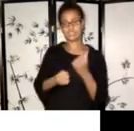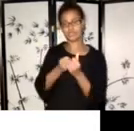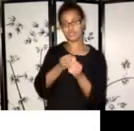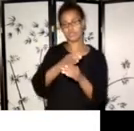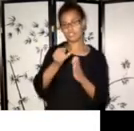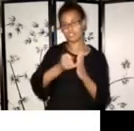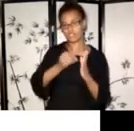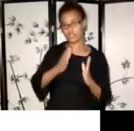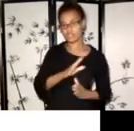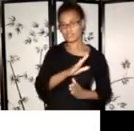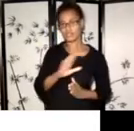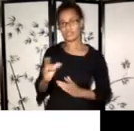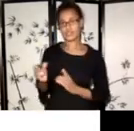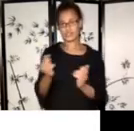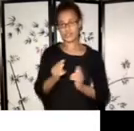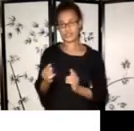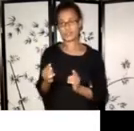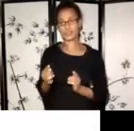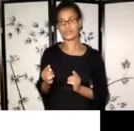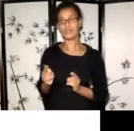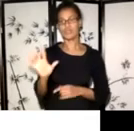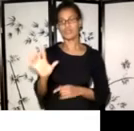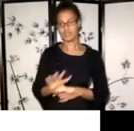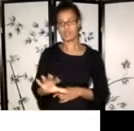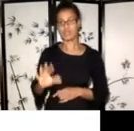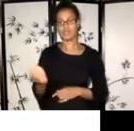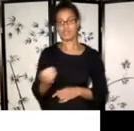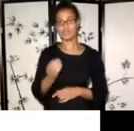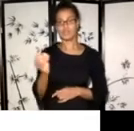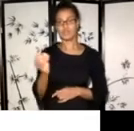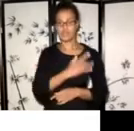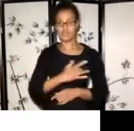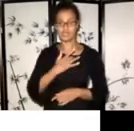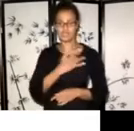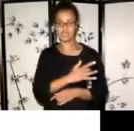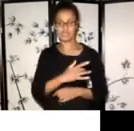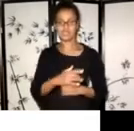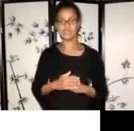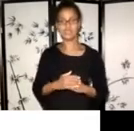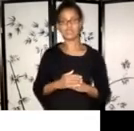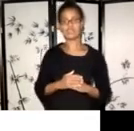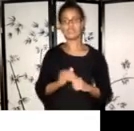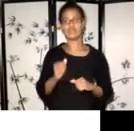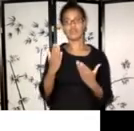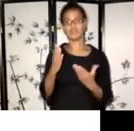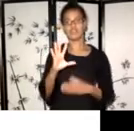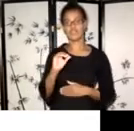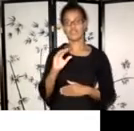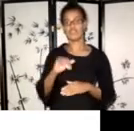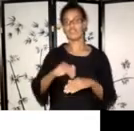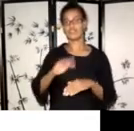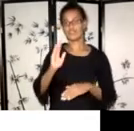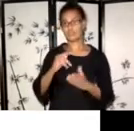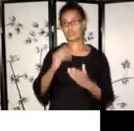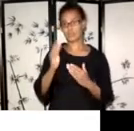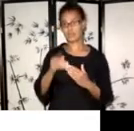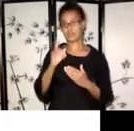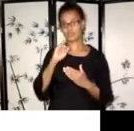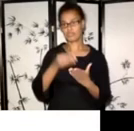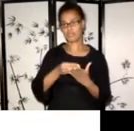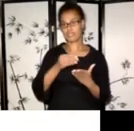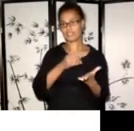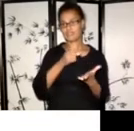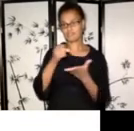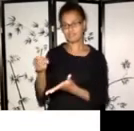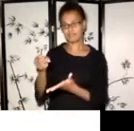activities across the province. Um, we offer 50 plus granting programs, project grants, um, which